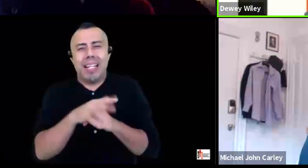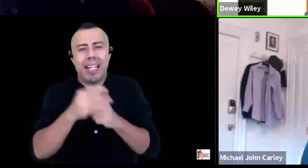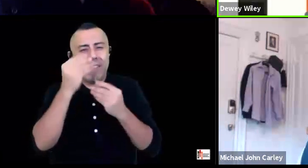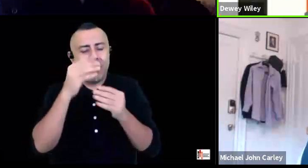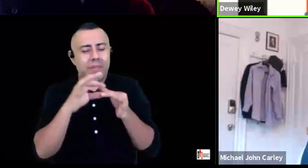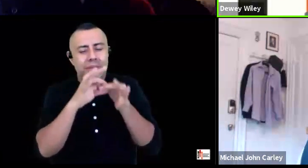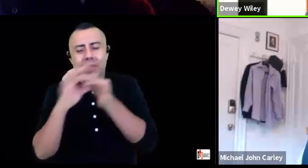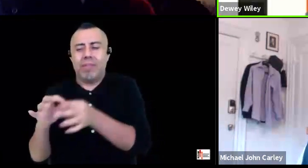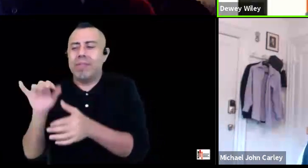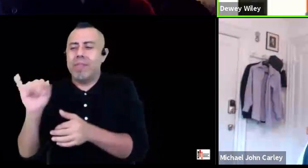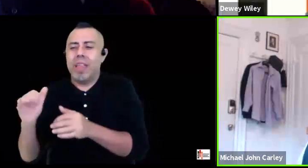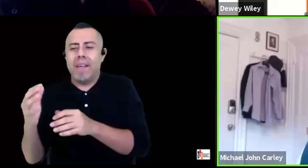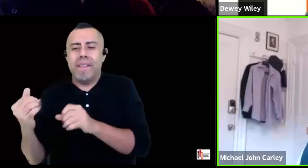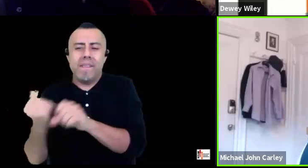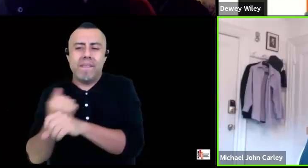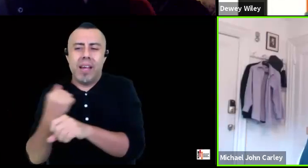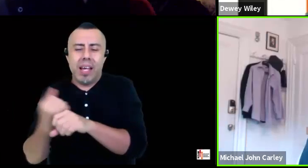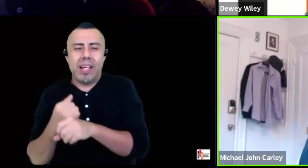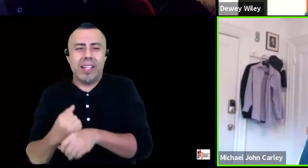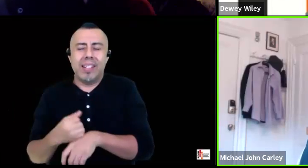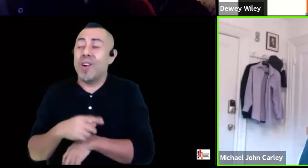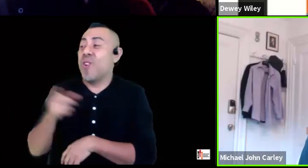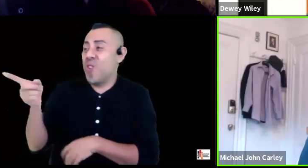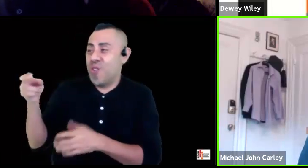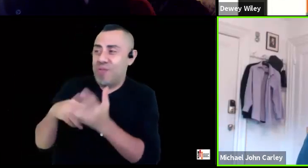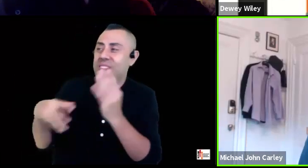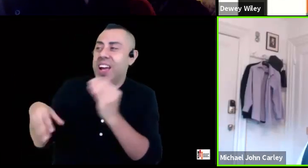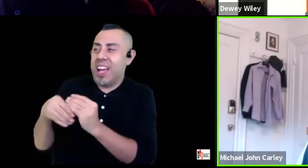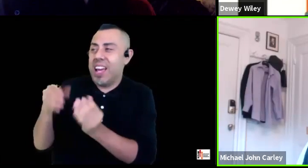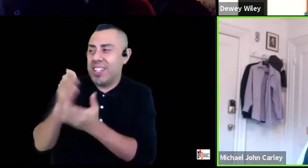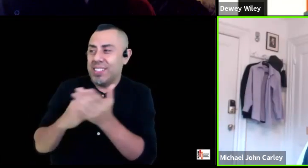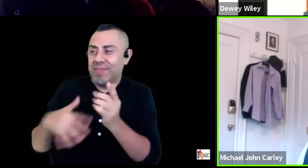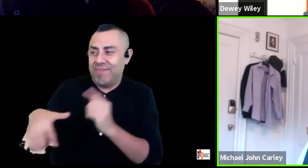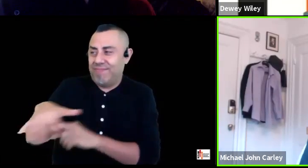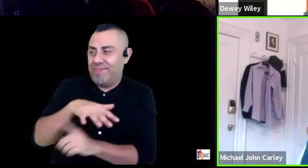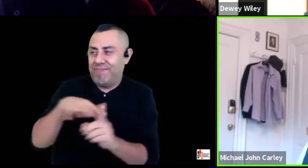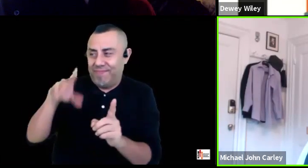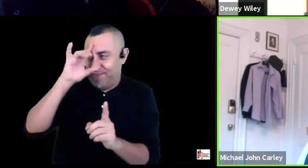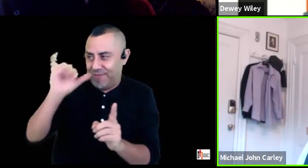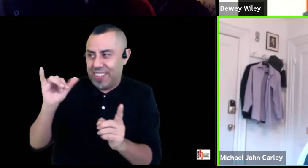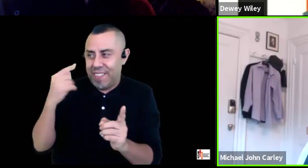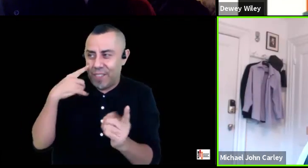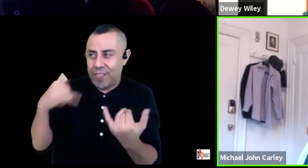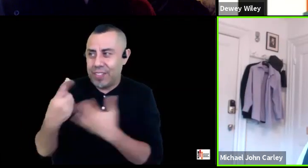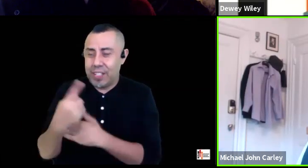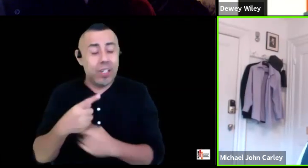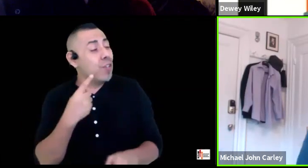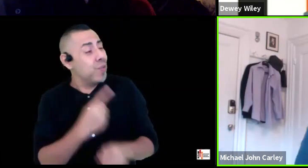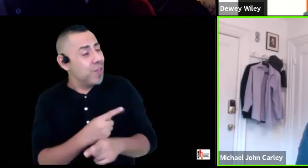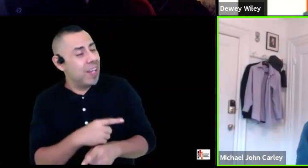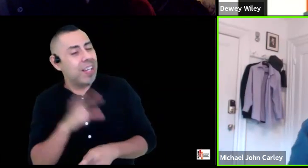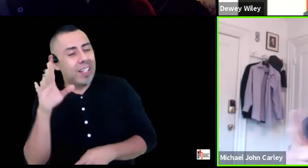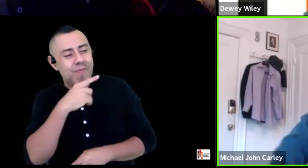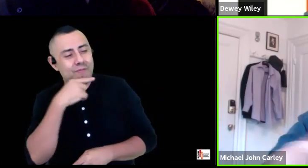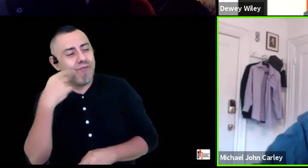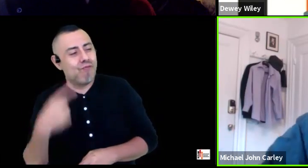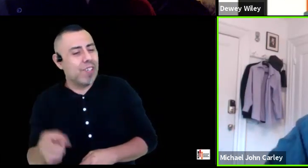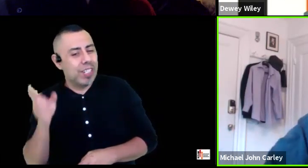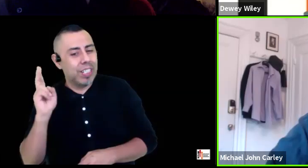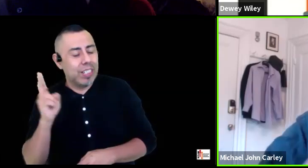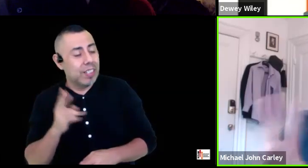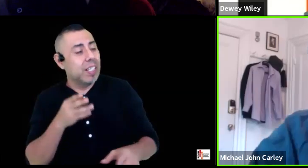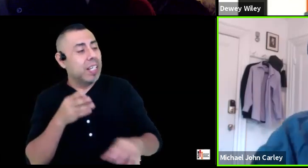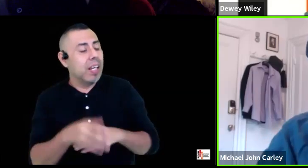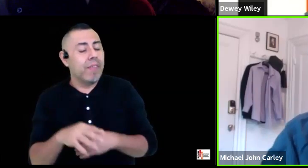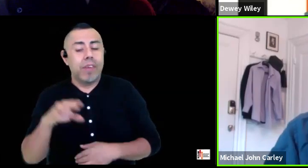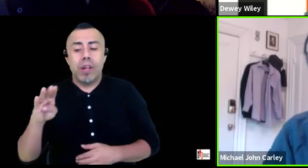contextualize it a little bit for today yeah the russian history it's like you know after the bolshevik revolution i mean these guys were fighting little civil wars